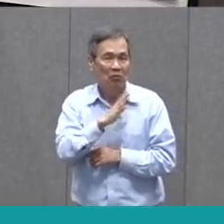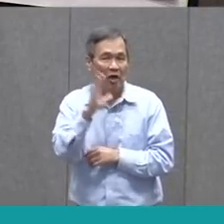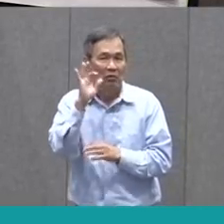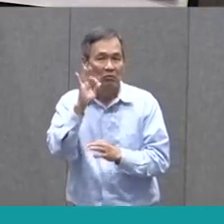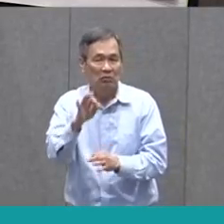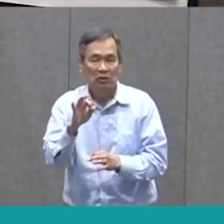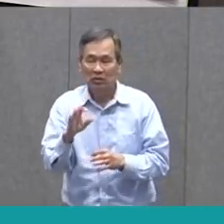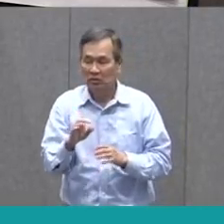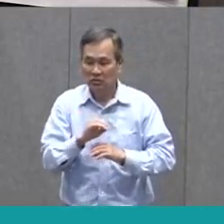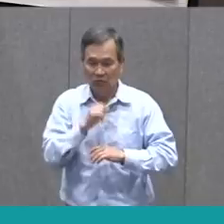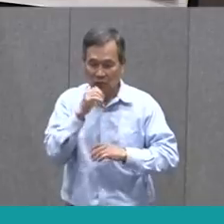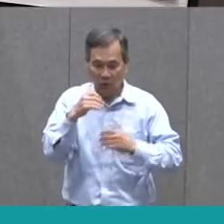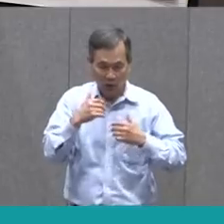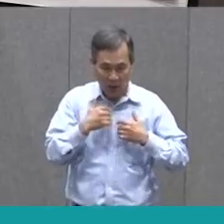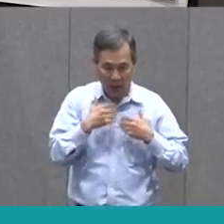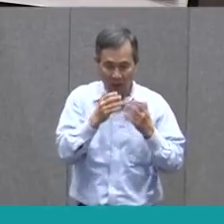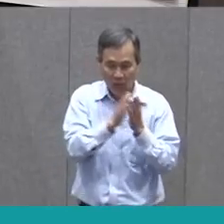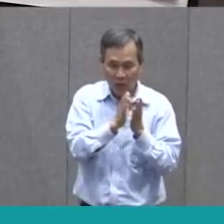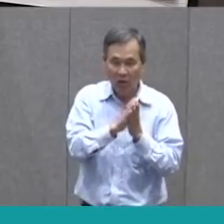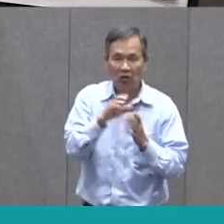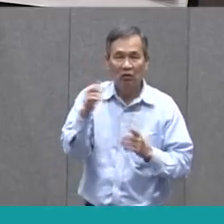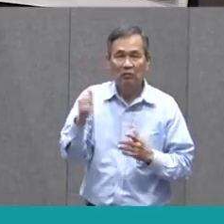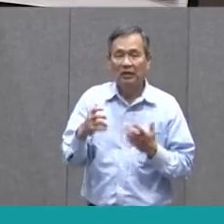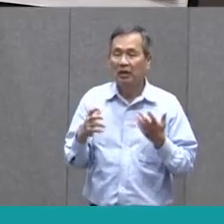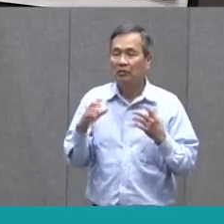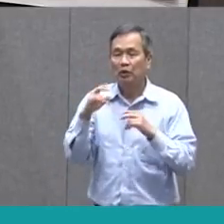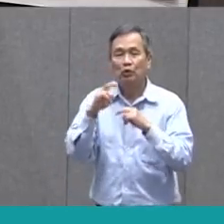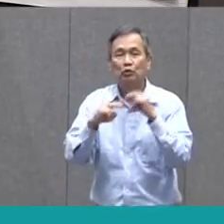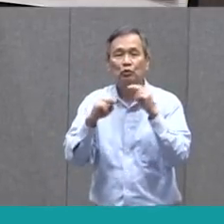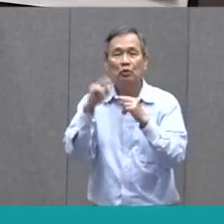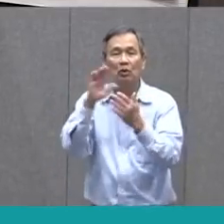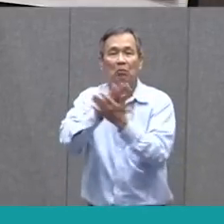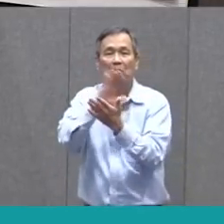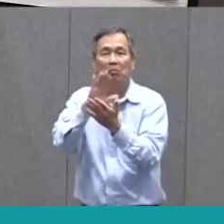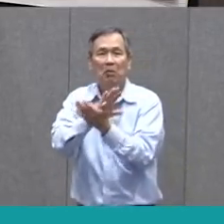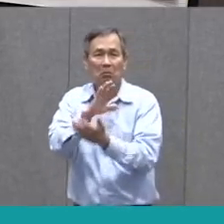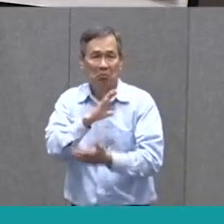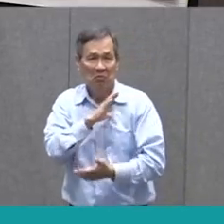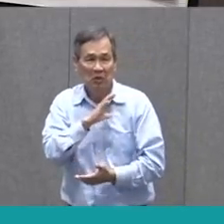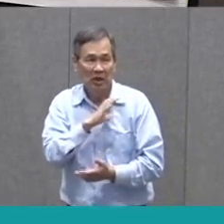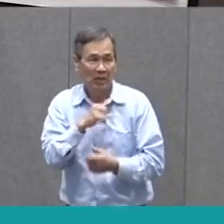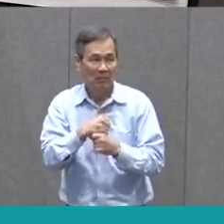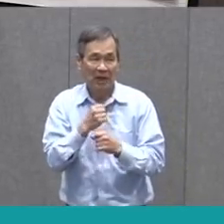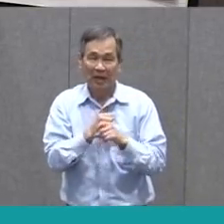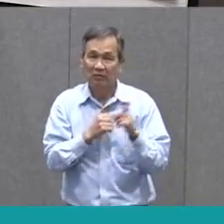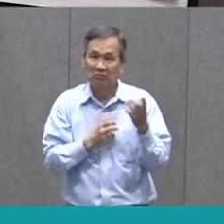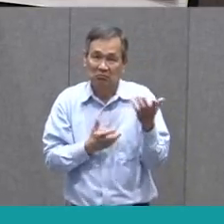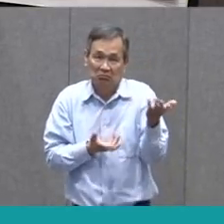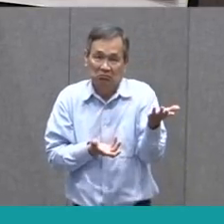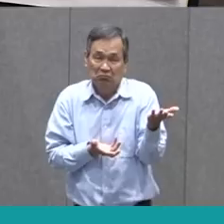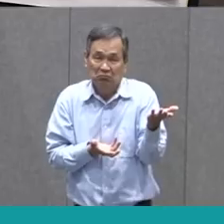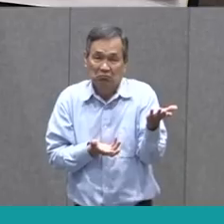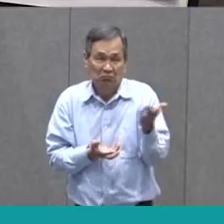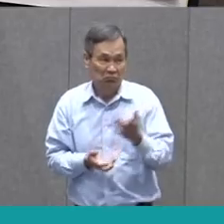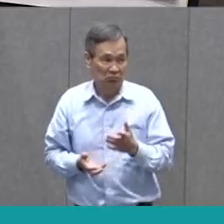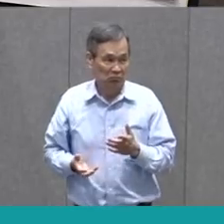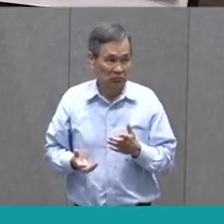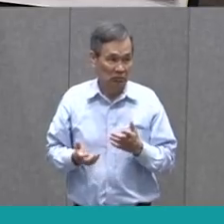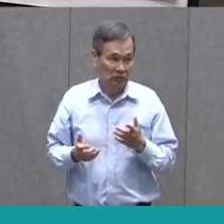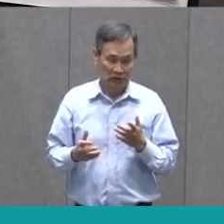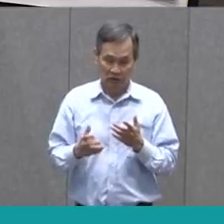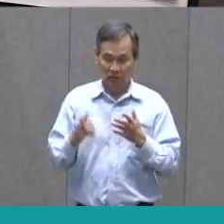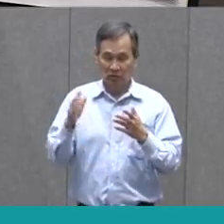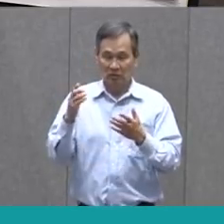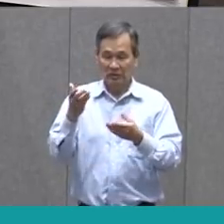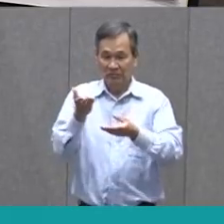If you don't have that and you have some construction paper, go ahead and create a writing journal like I did. I just put some paper